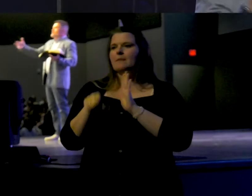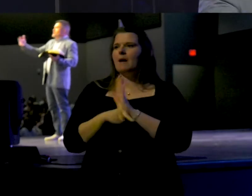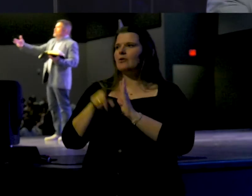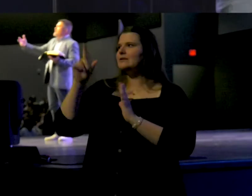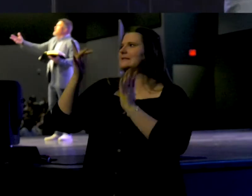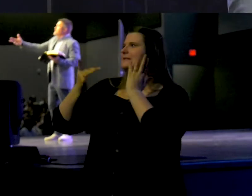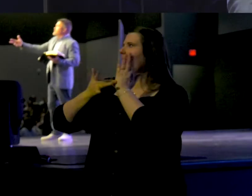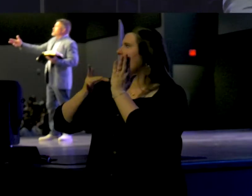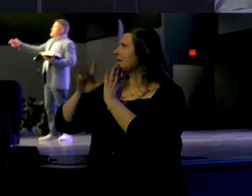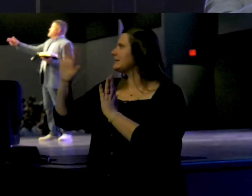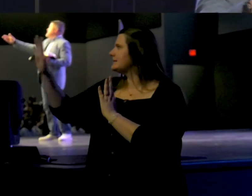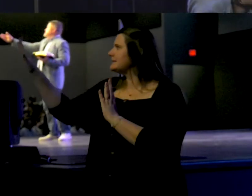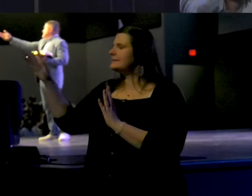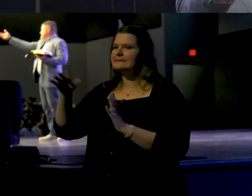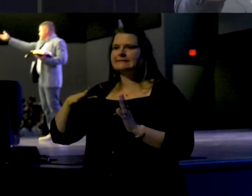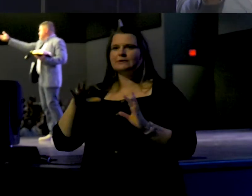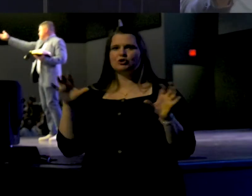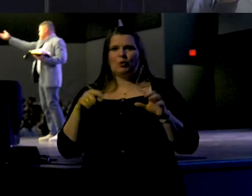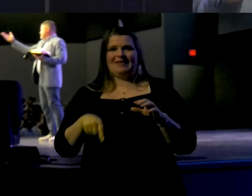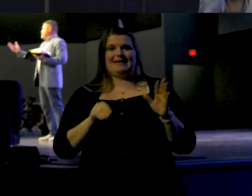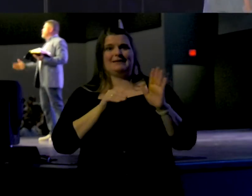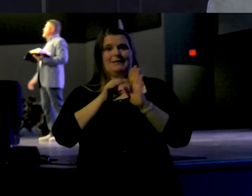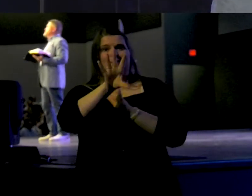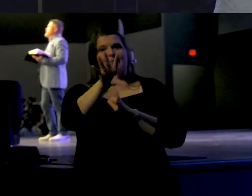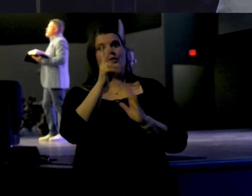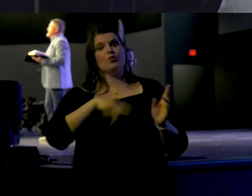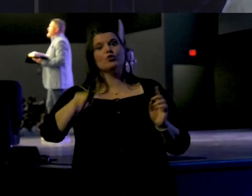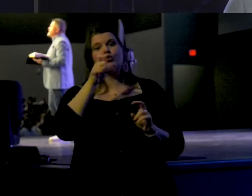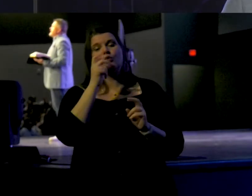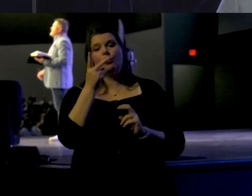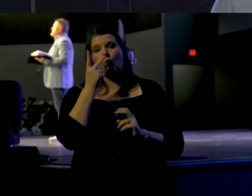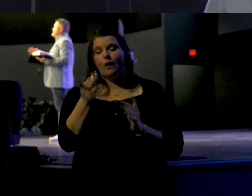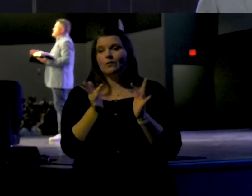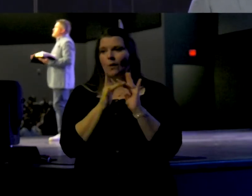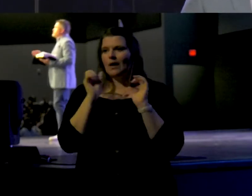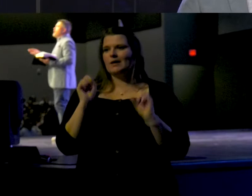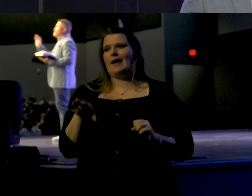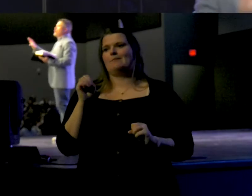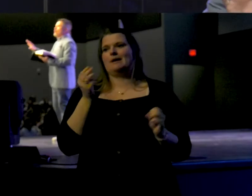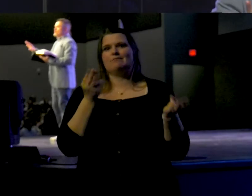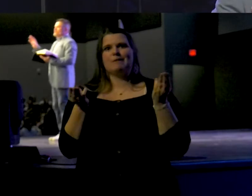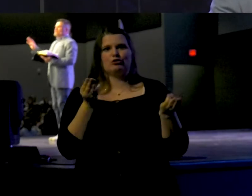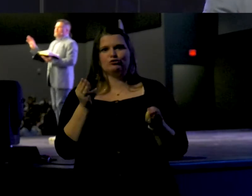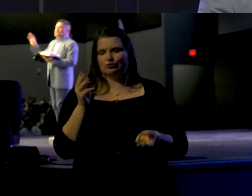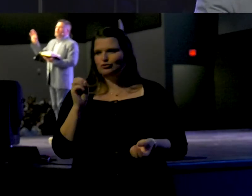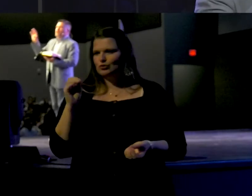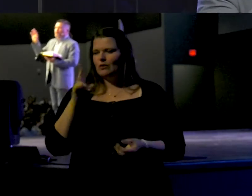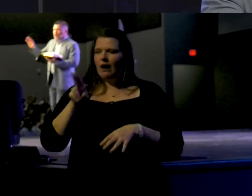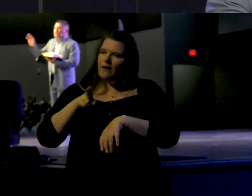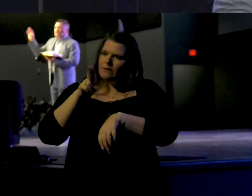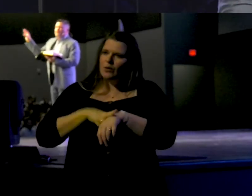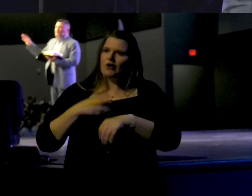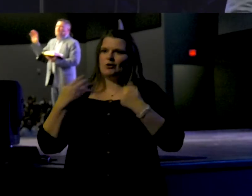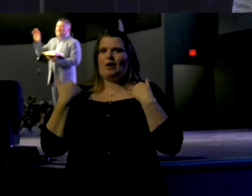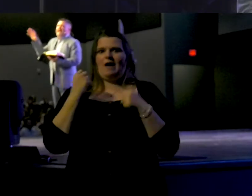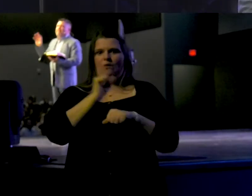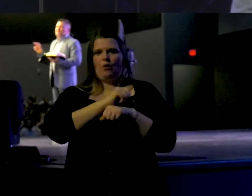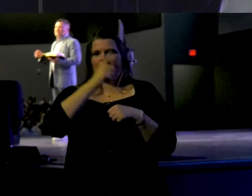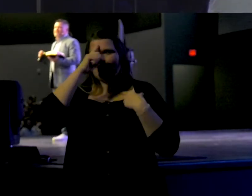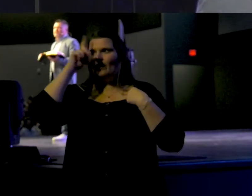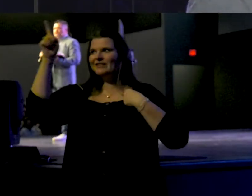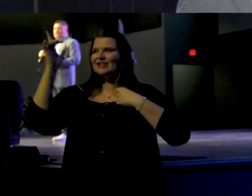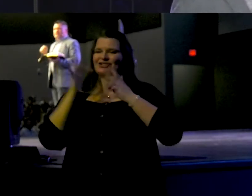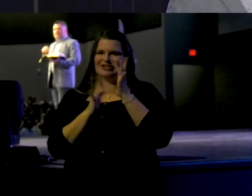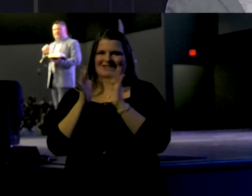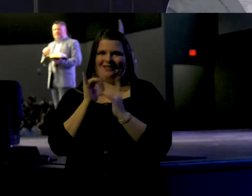team that are executing this service digitally so that those of you who are watching online can be ministered to. Of course, there is work for the Lord that